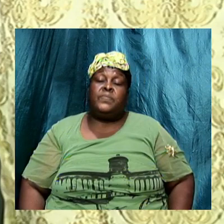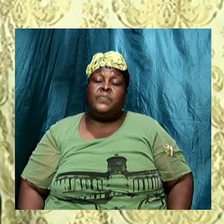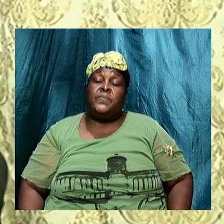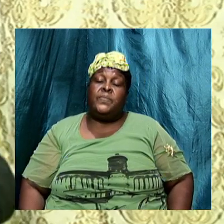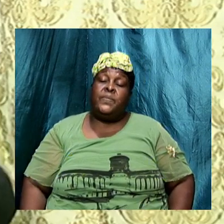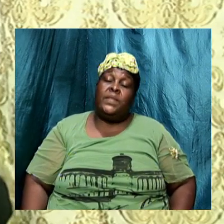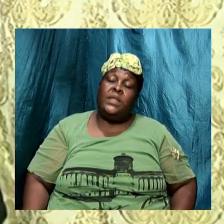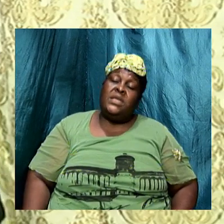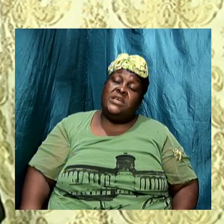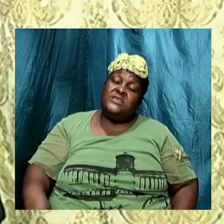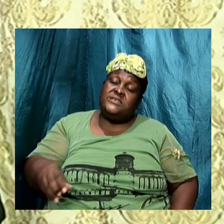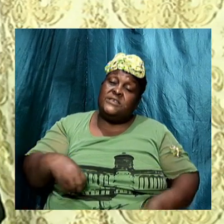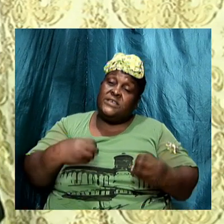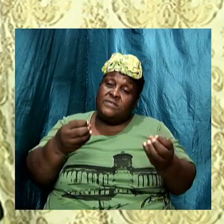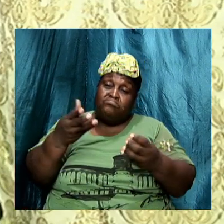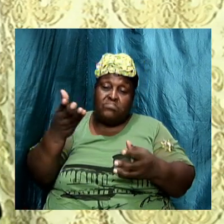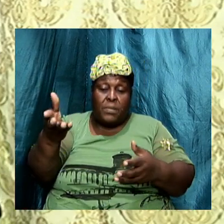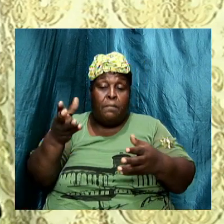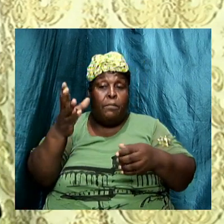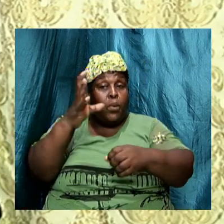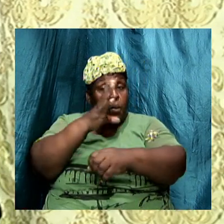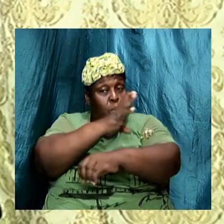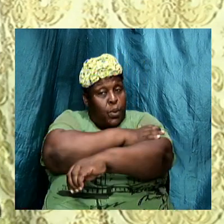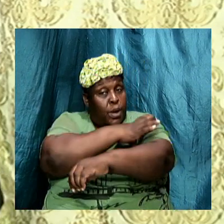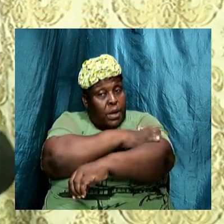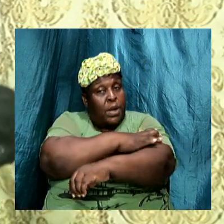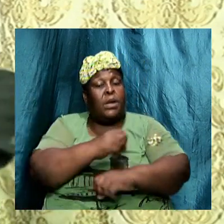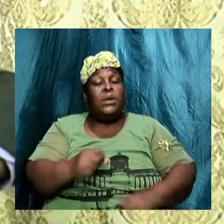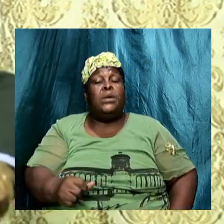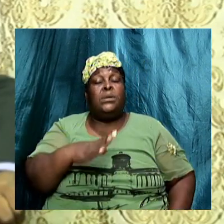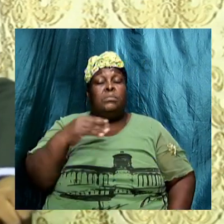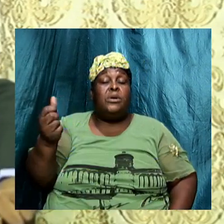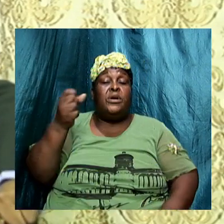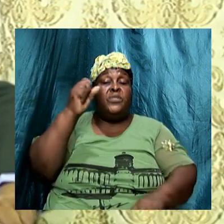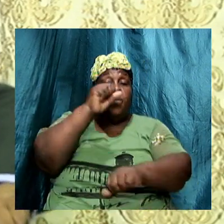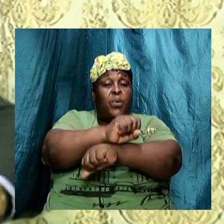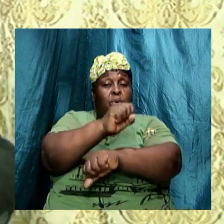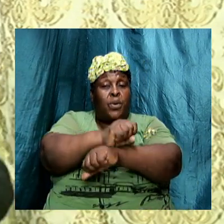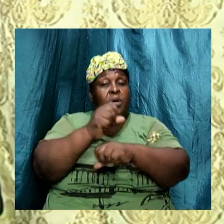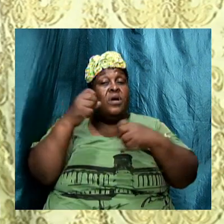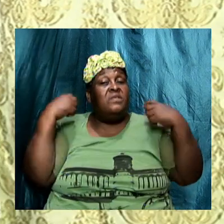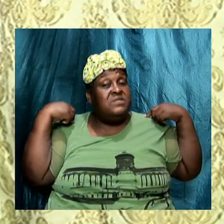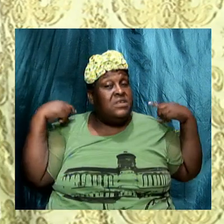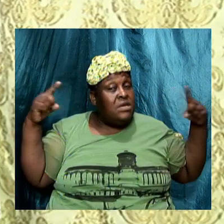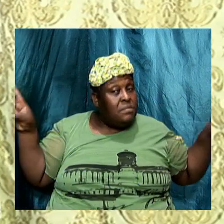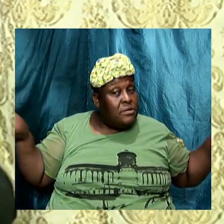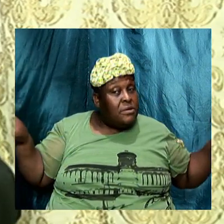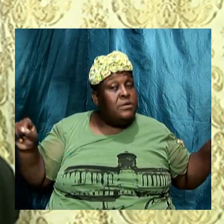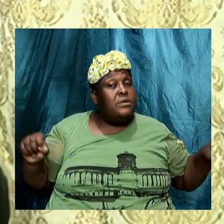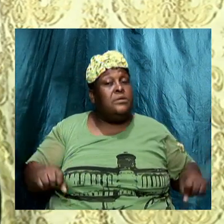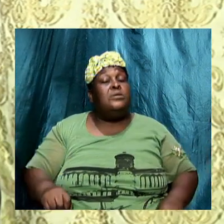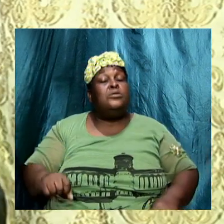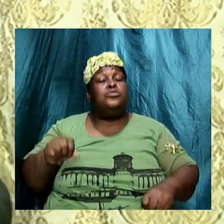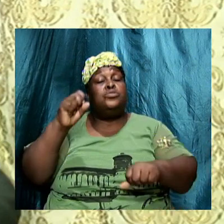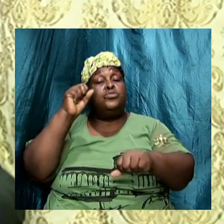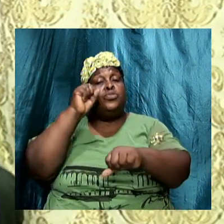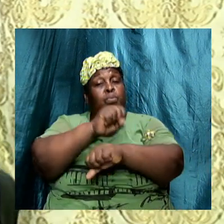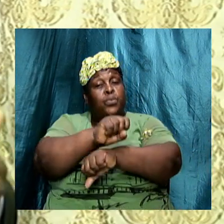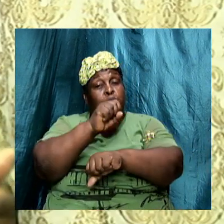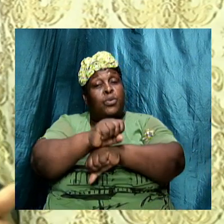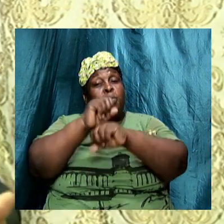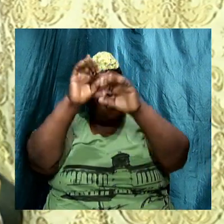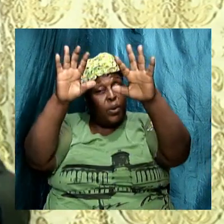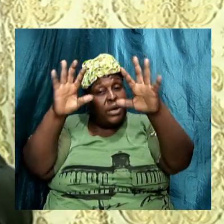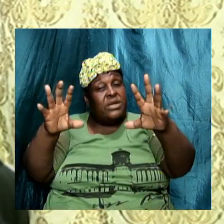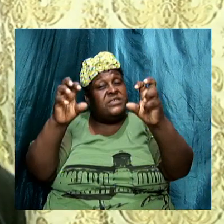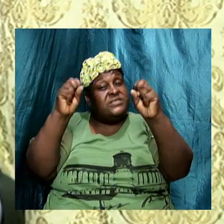given them power by the operation of demons to work wonders to work